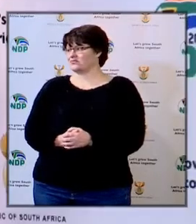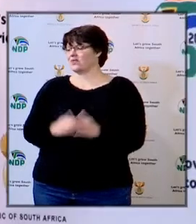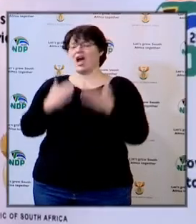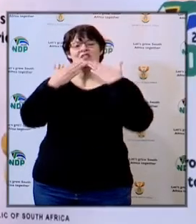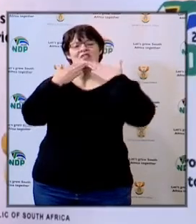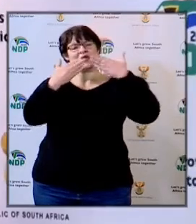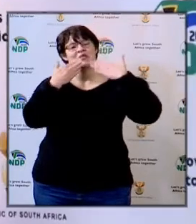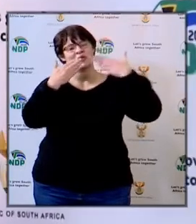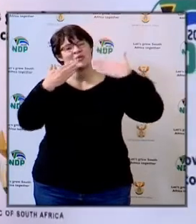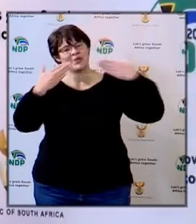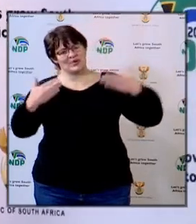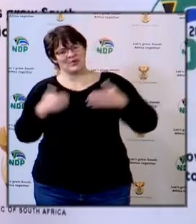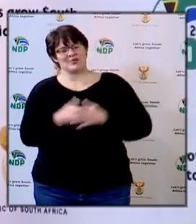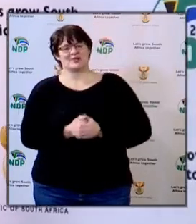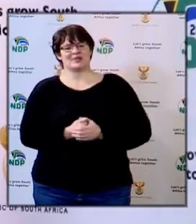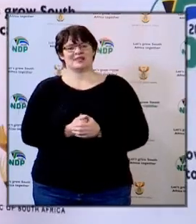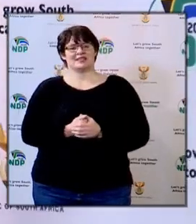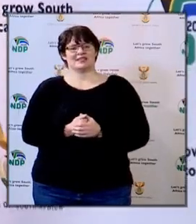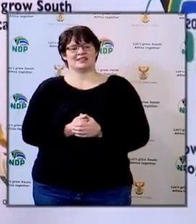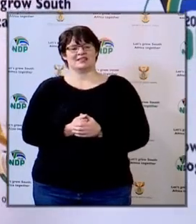Thank you so much,